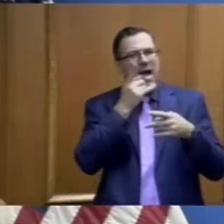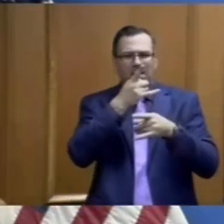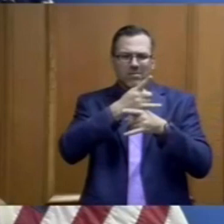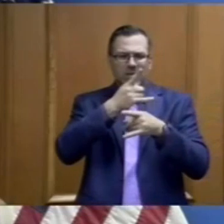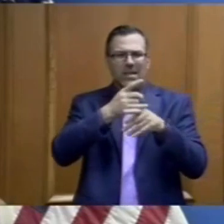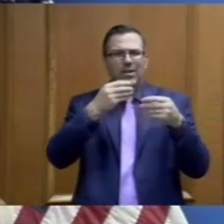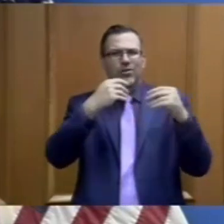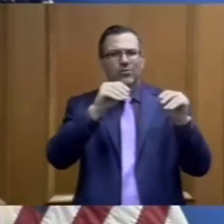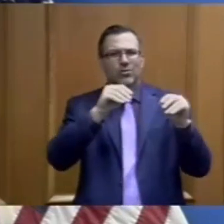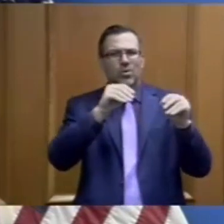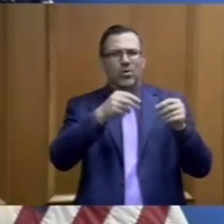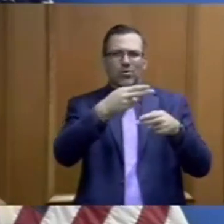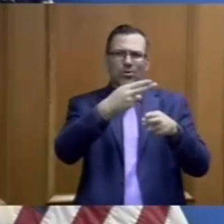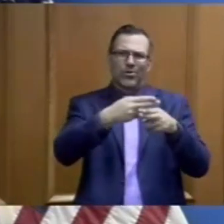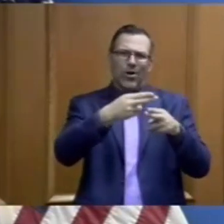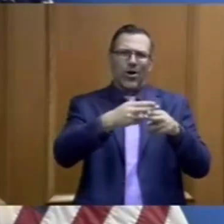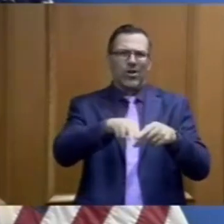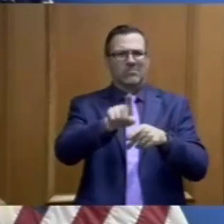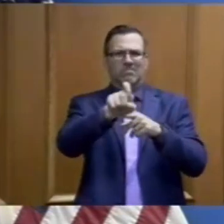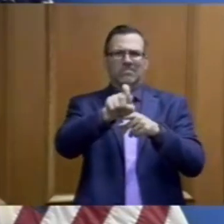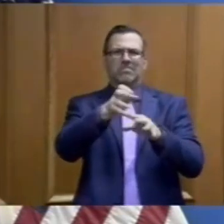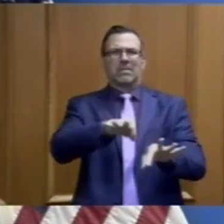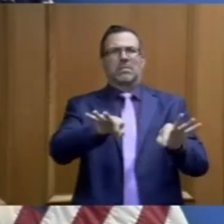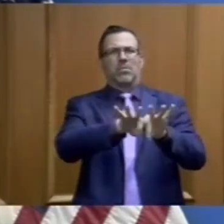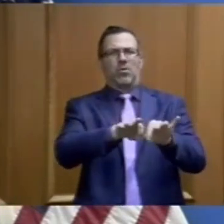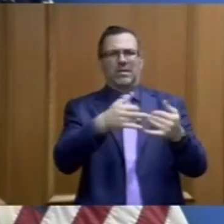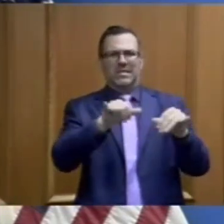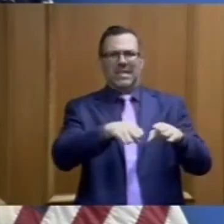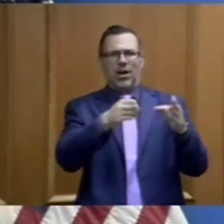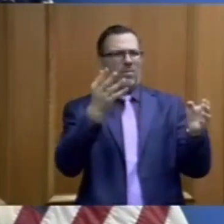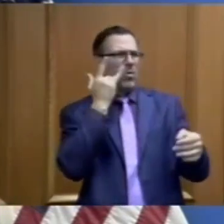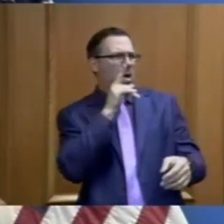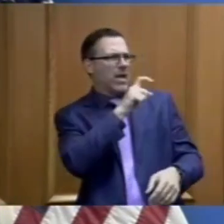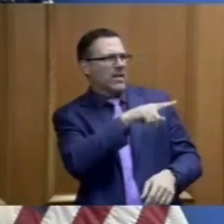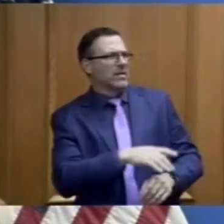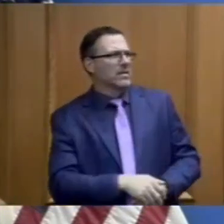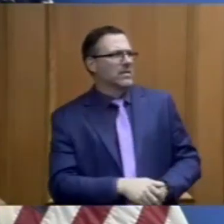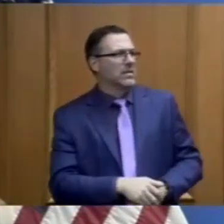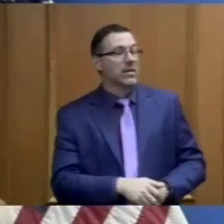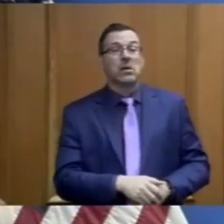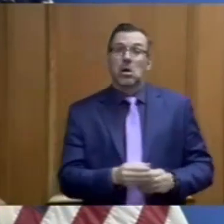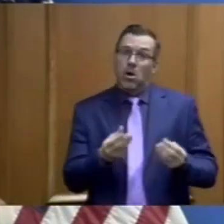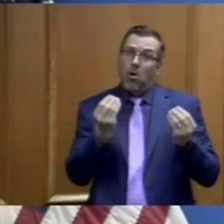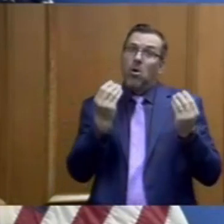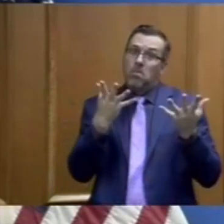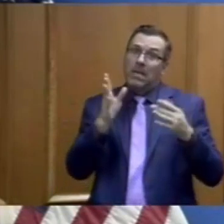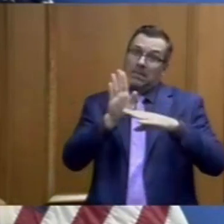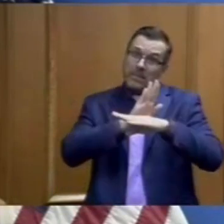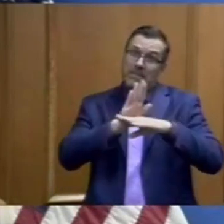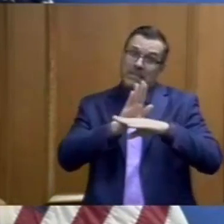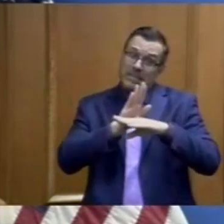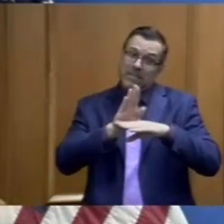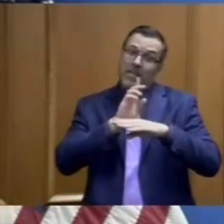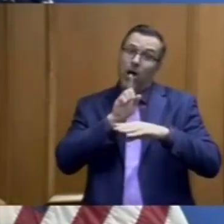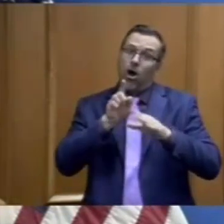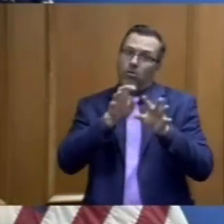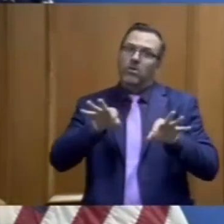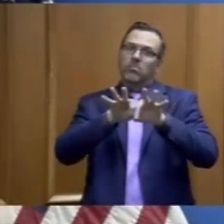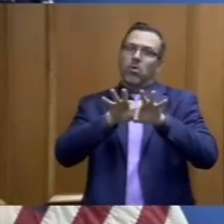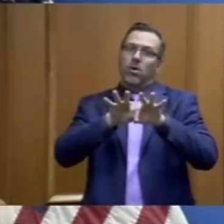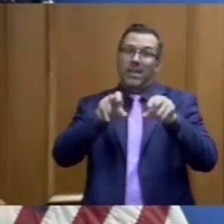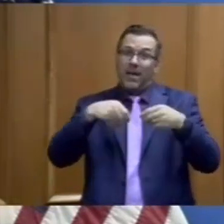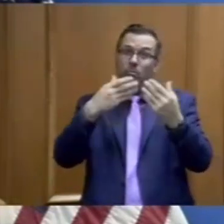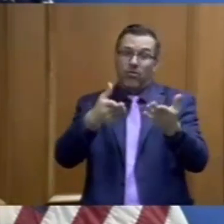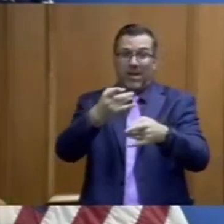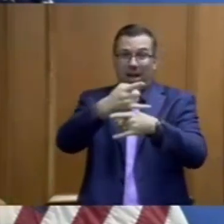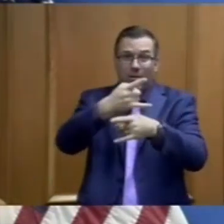considered essential as opposed to other businesses? Well there are a lot of businesses that are essential that provide that provide alcohol,